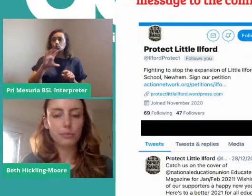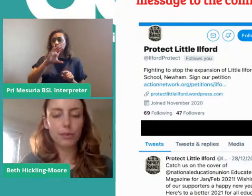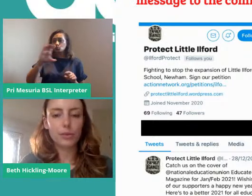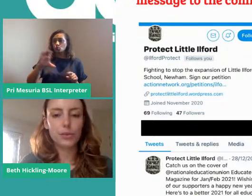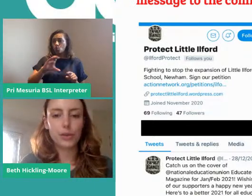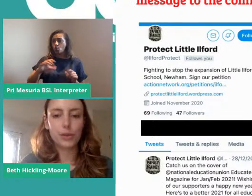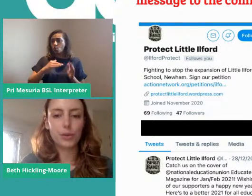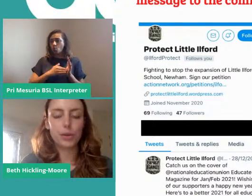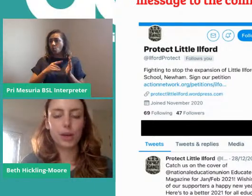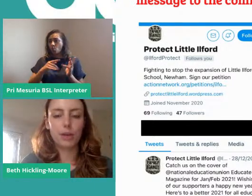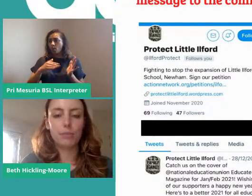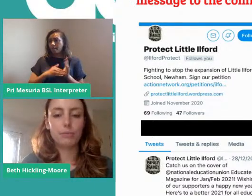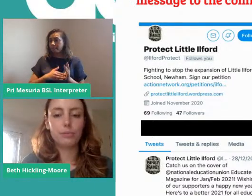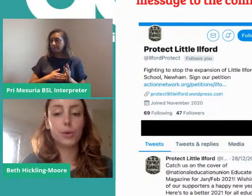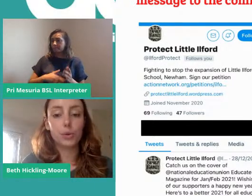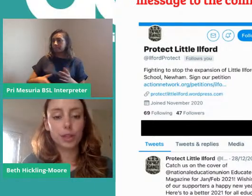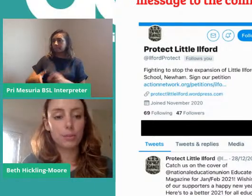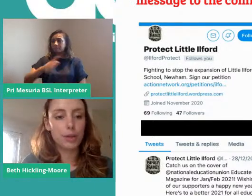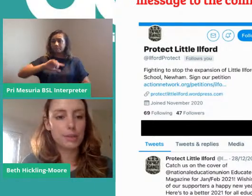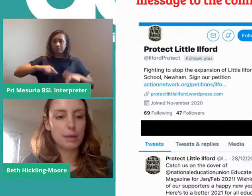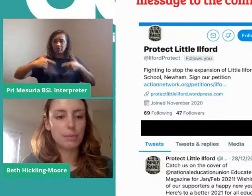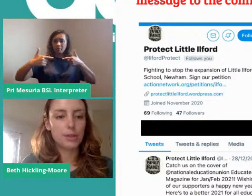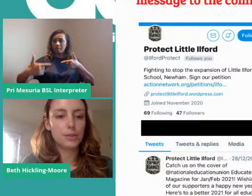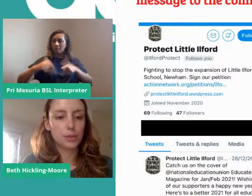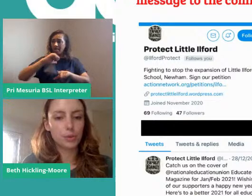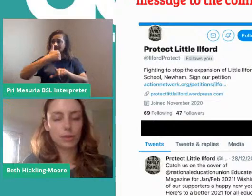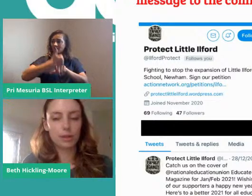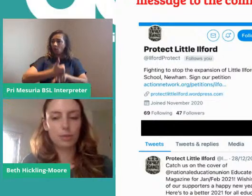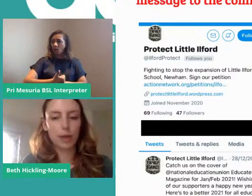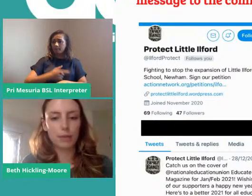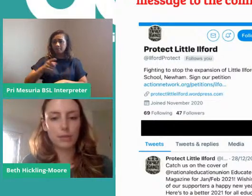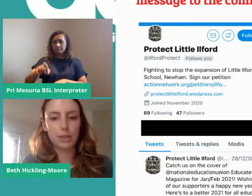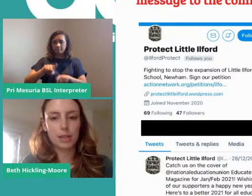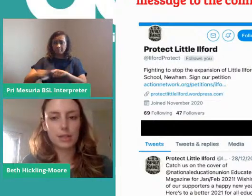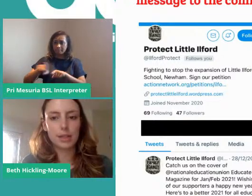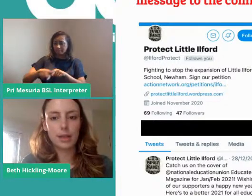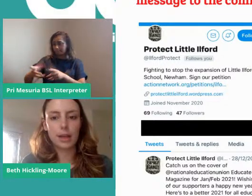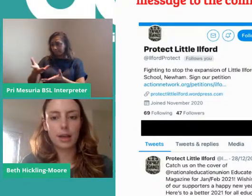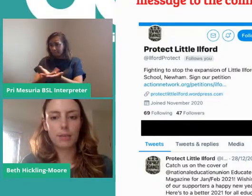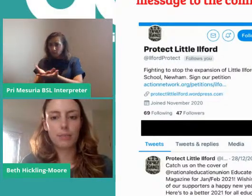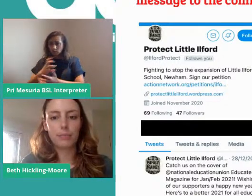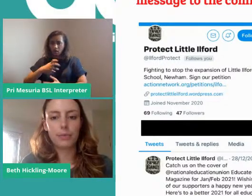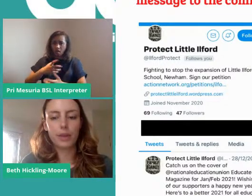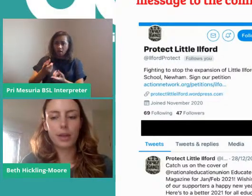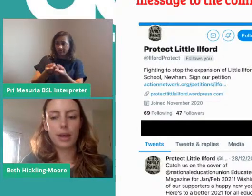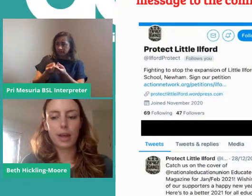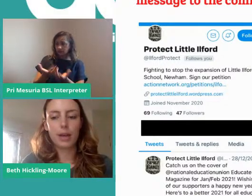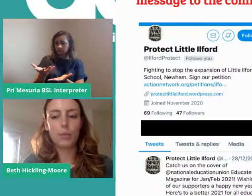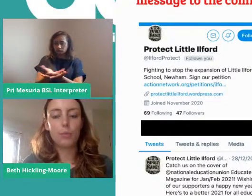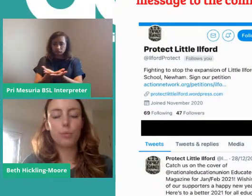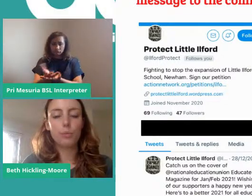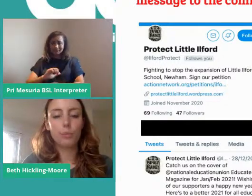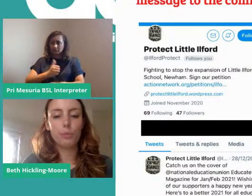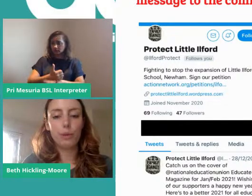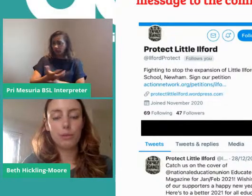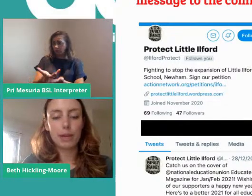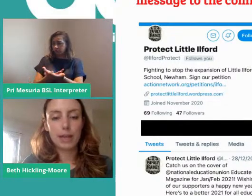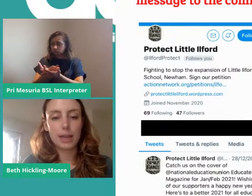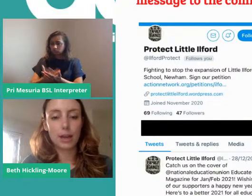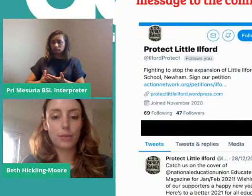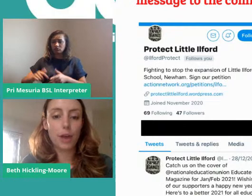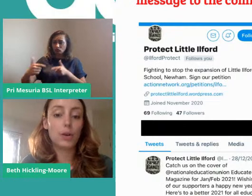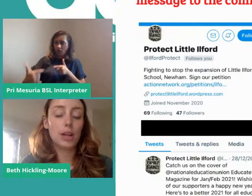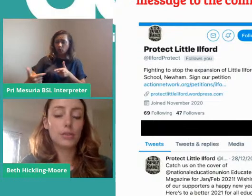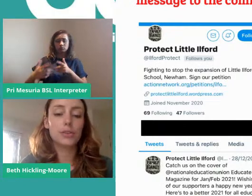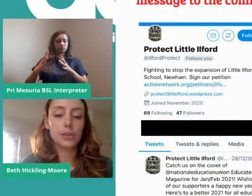Zoom to talk to community members, to talk to local counsellors. And we